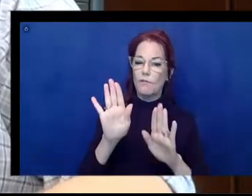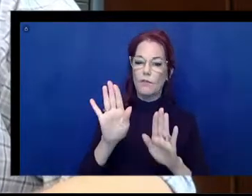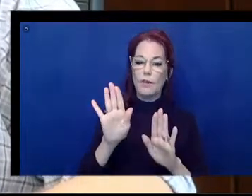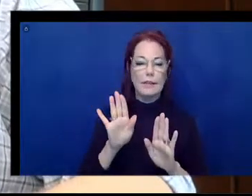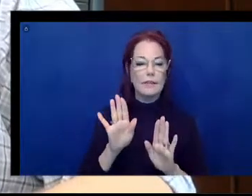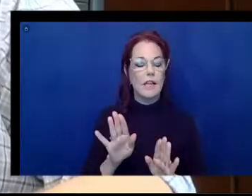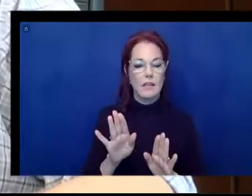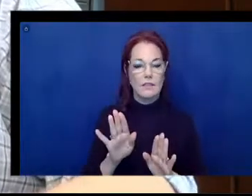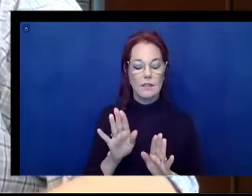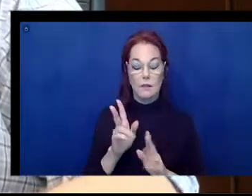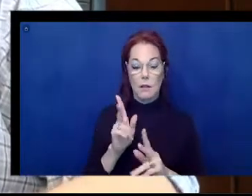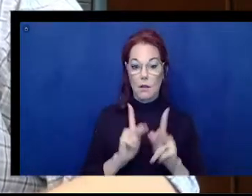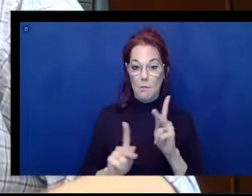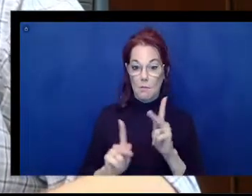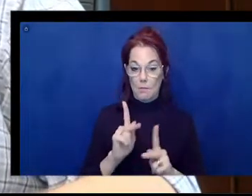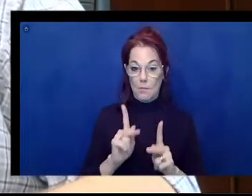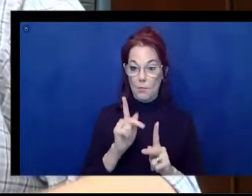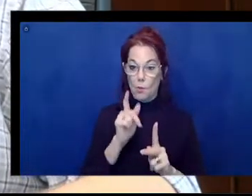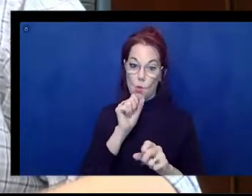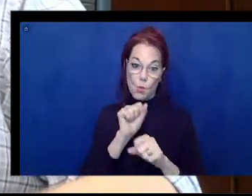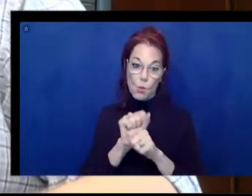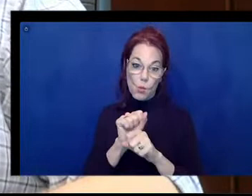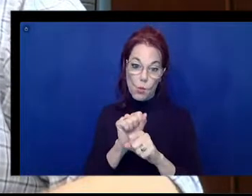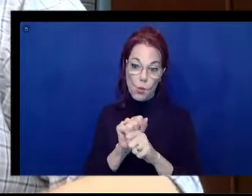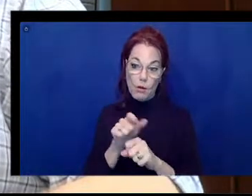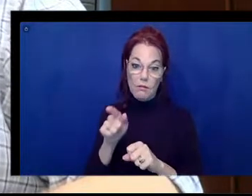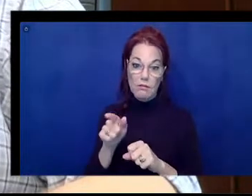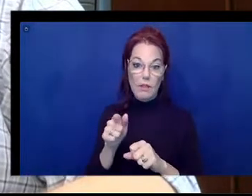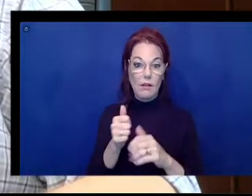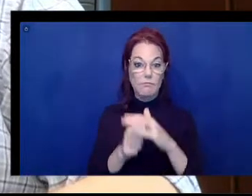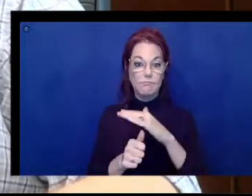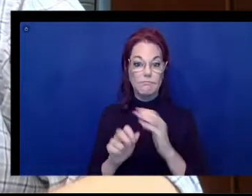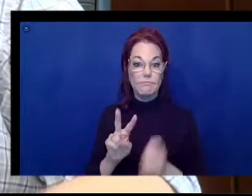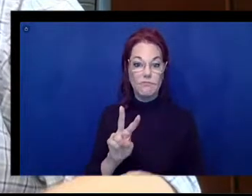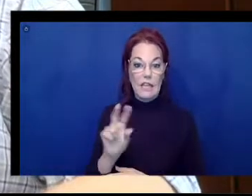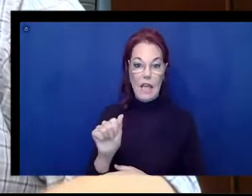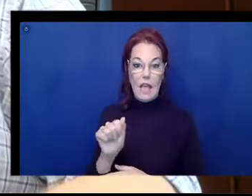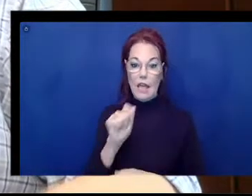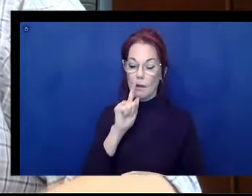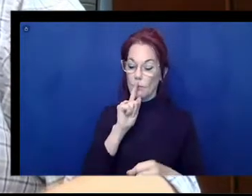The people that are with the VA are dedicated.